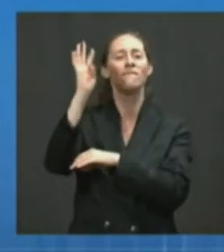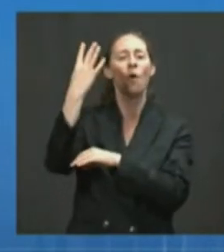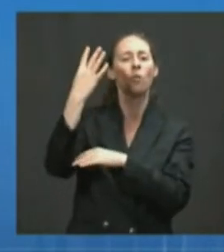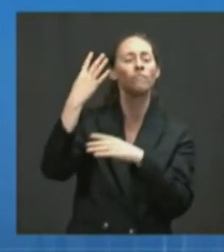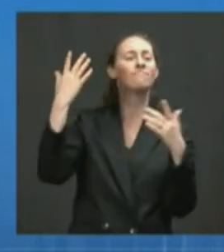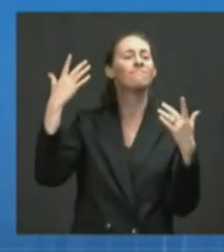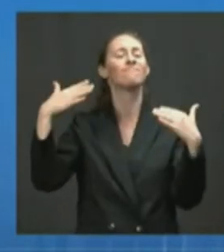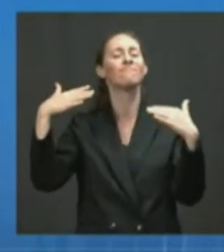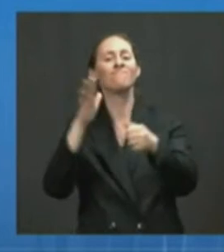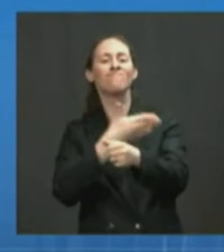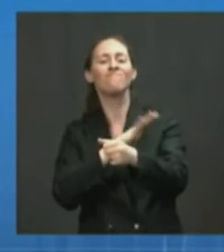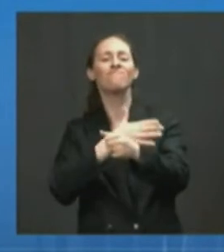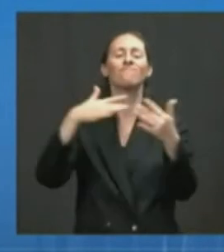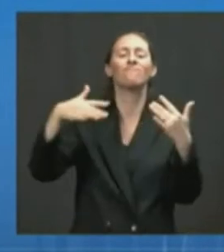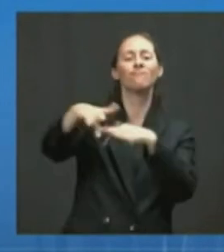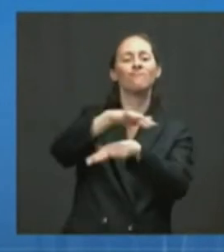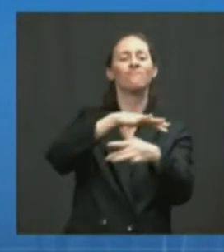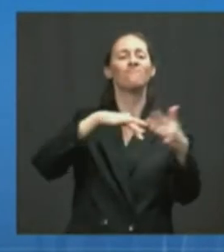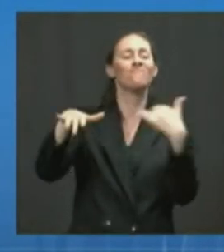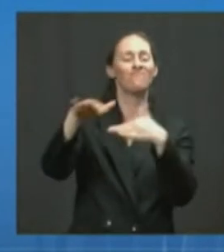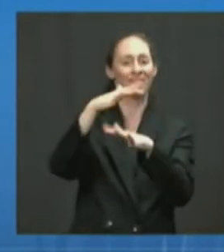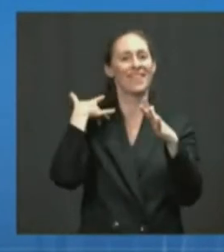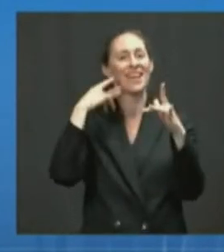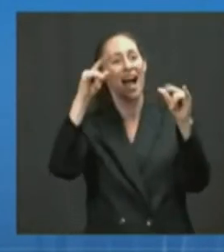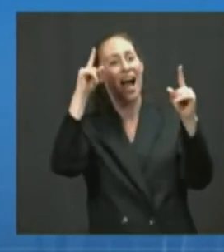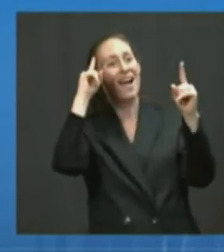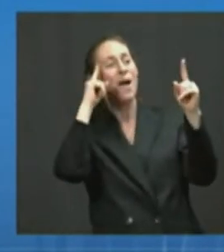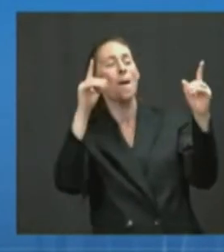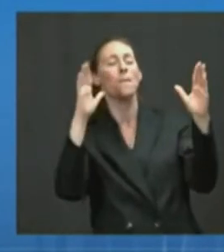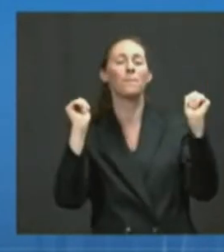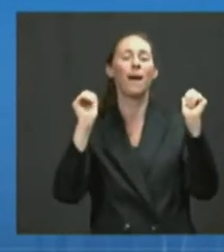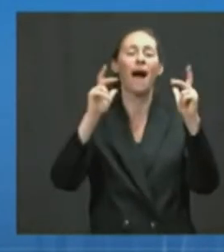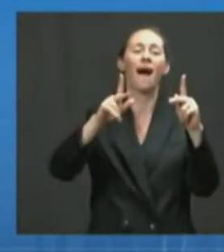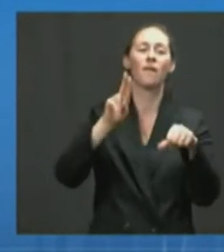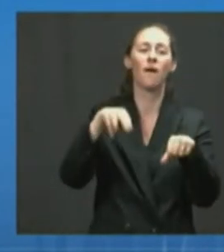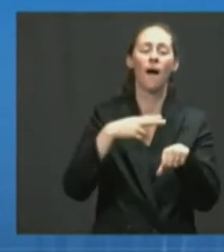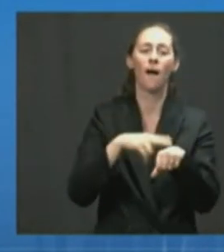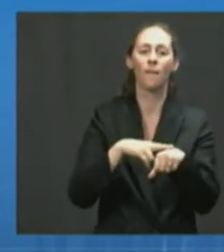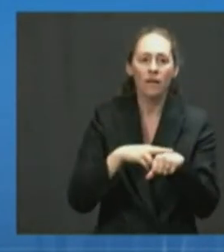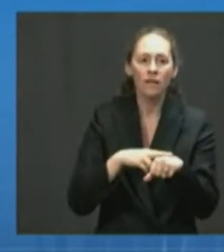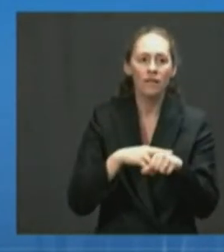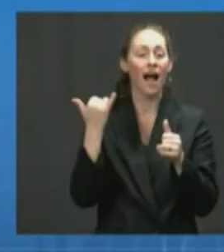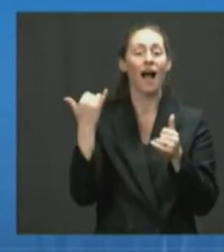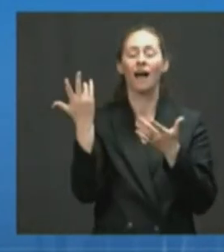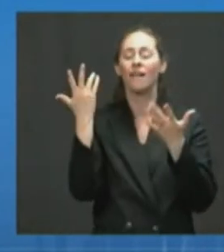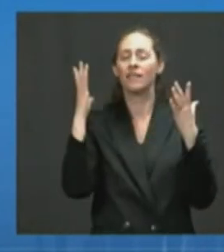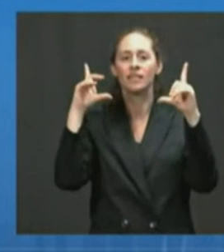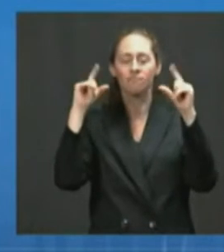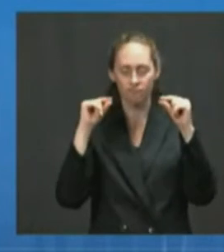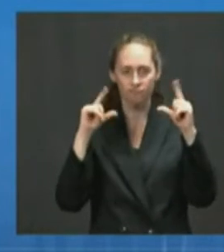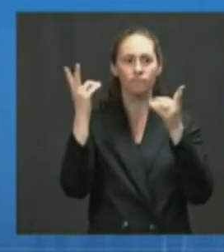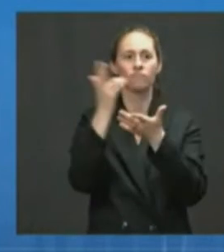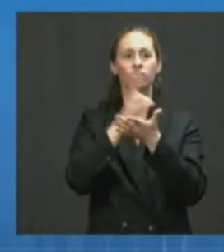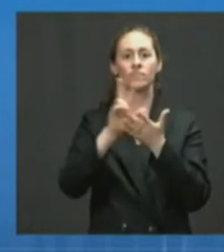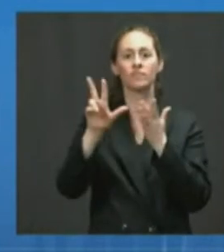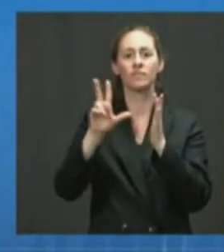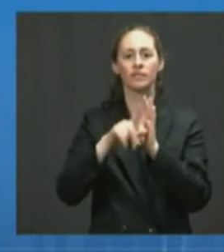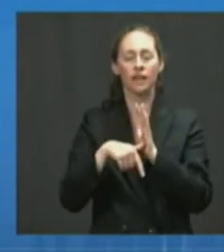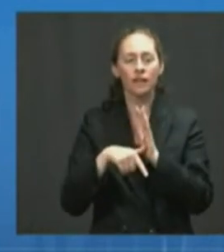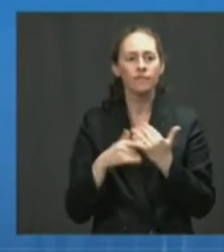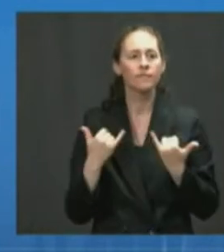were going in a very different direction. You know, how the president said yesterday he was frustrated by all of this.